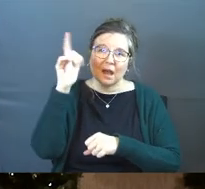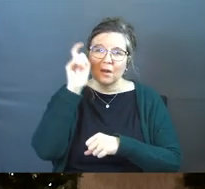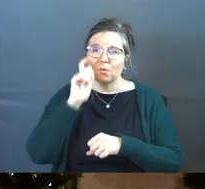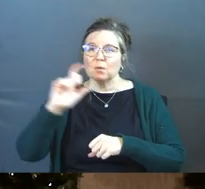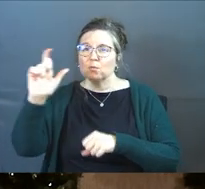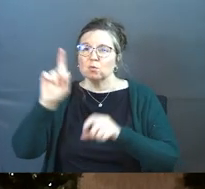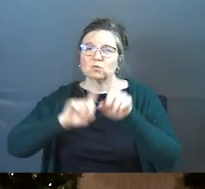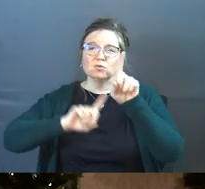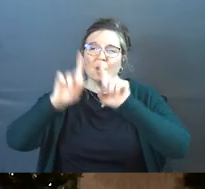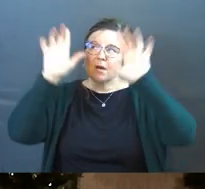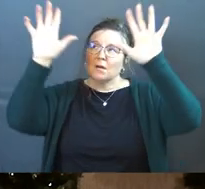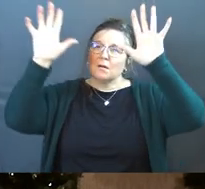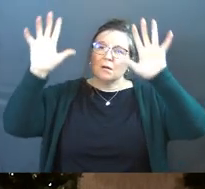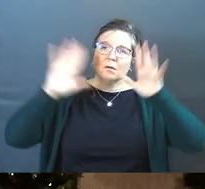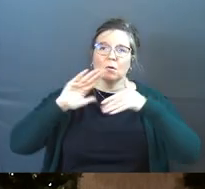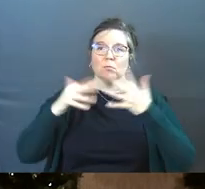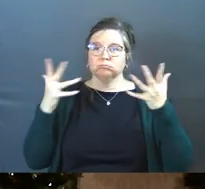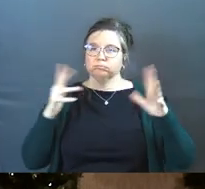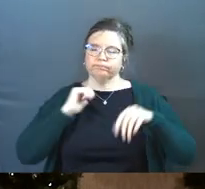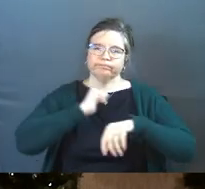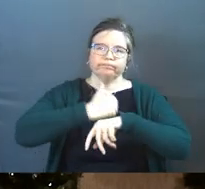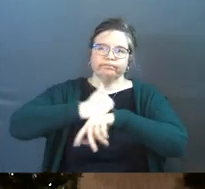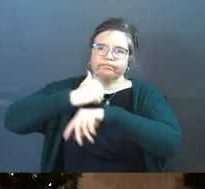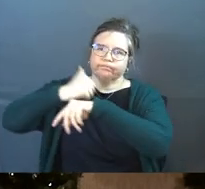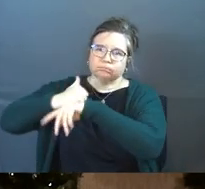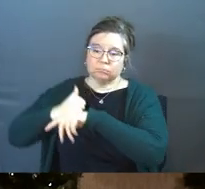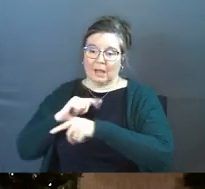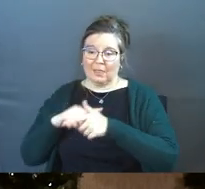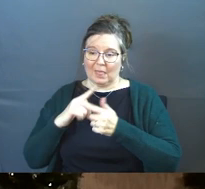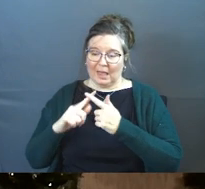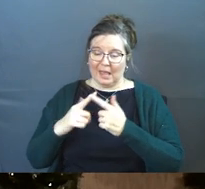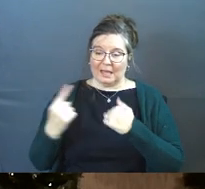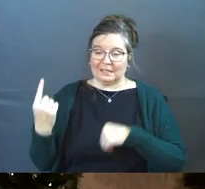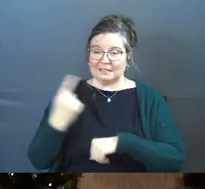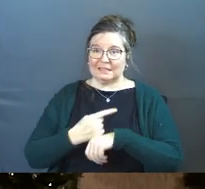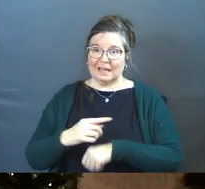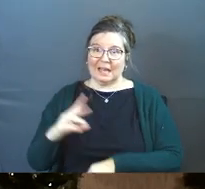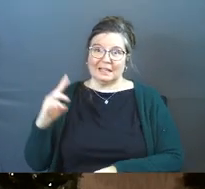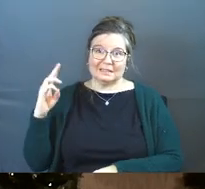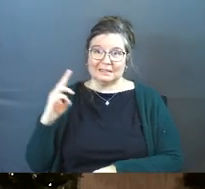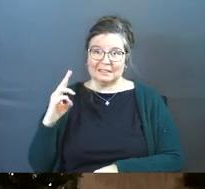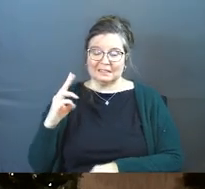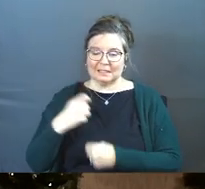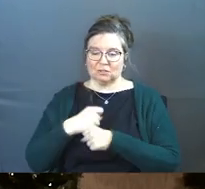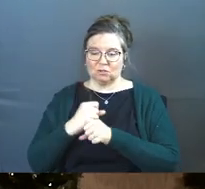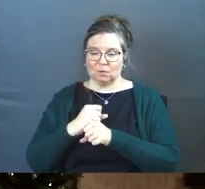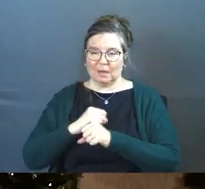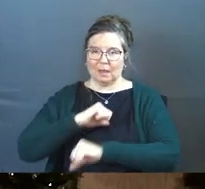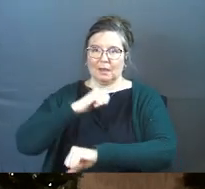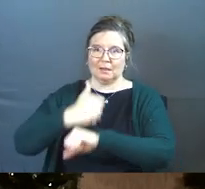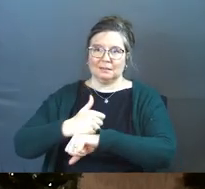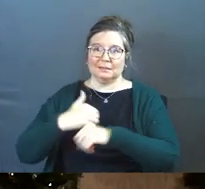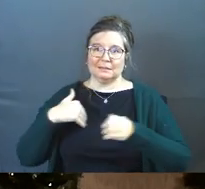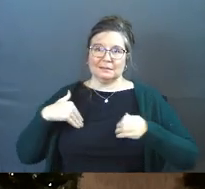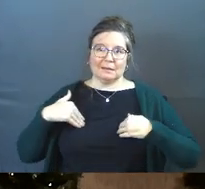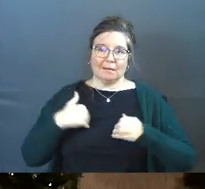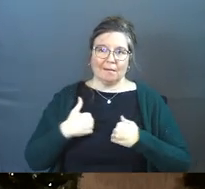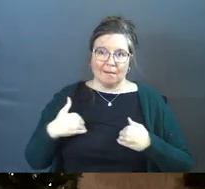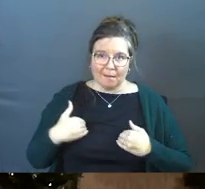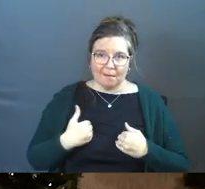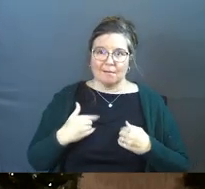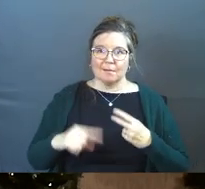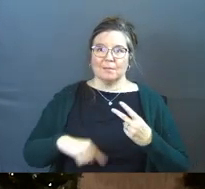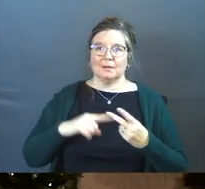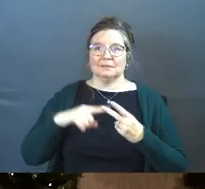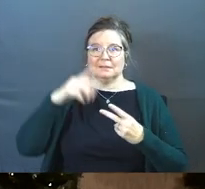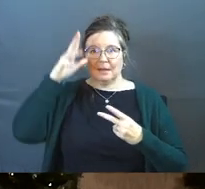moon and the stars. All of that has already been created. And then he gets to day six and he creates animals and he creates